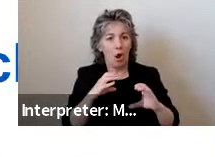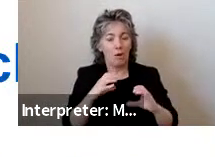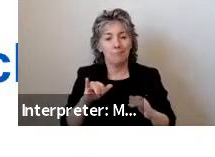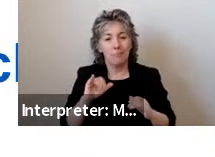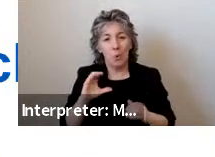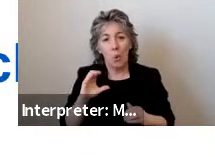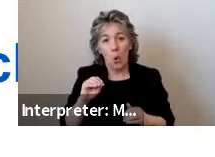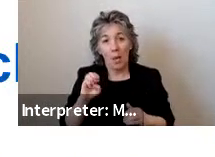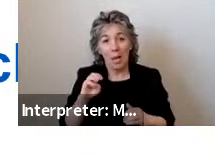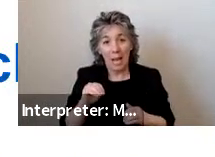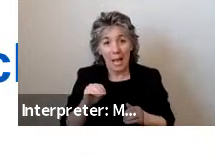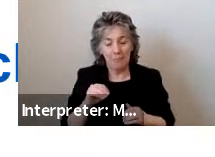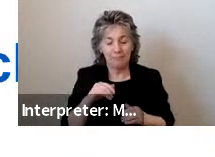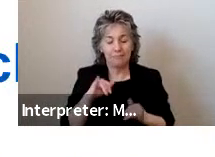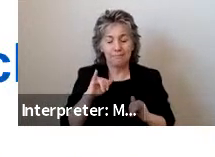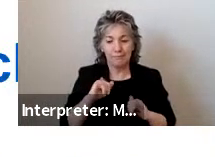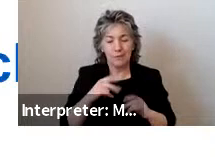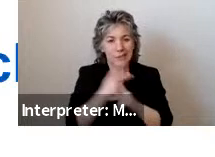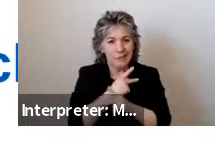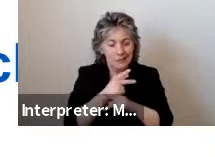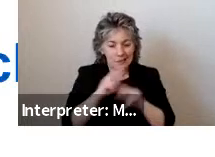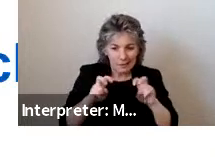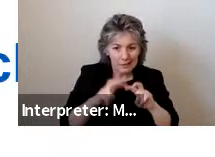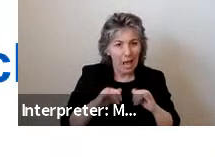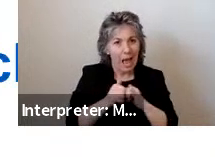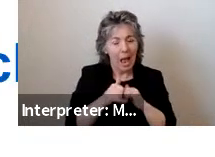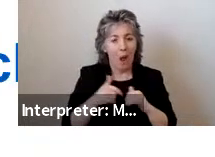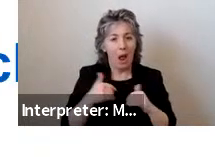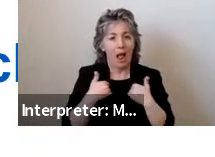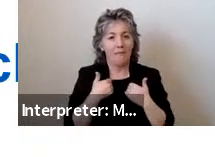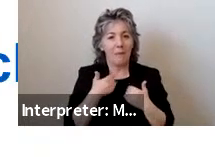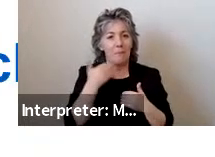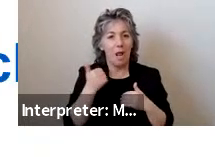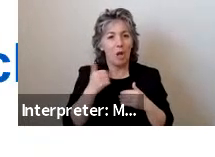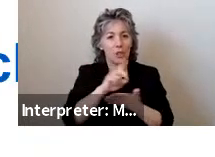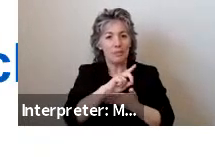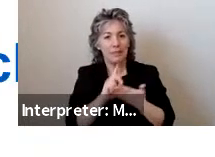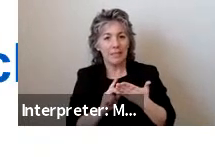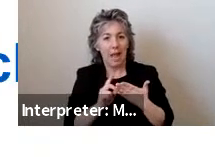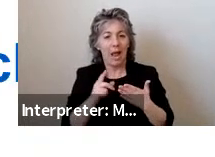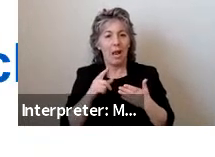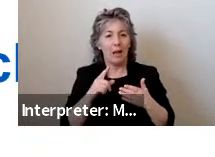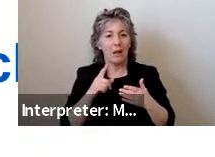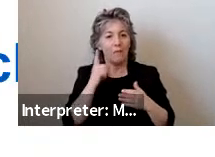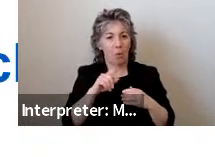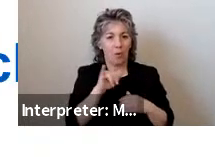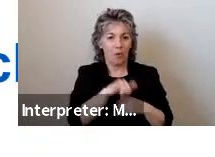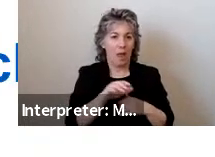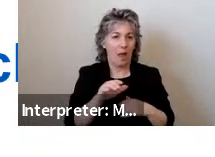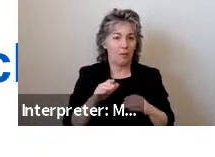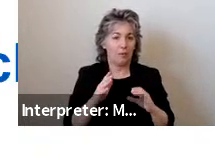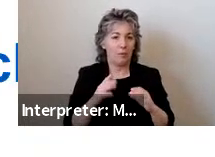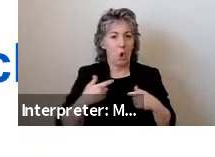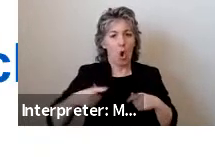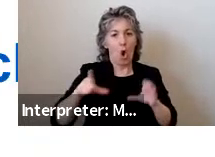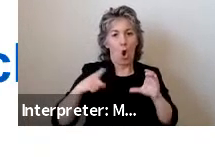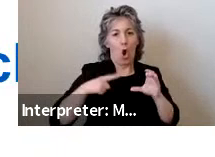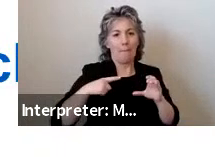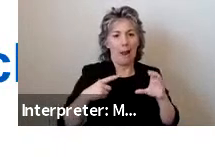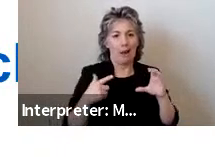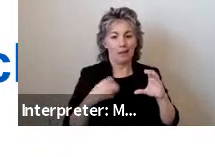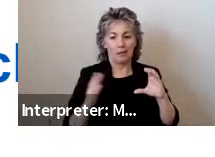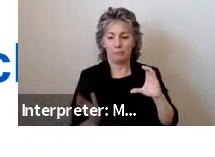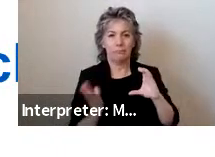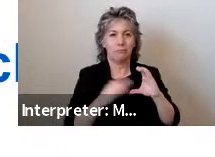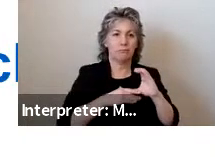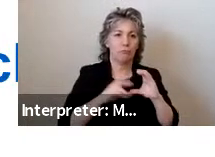finding ways to incorporate automated ramps into their vehicle designs. Finally, the pickup and drop-off